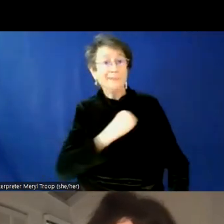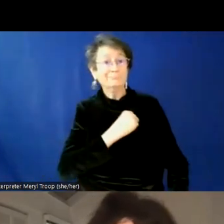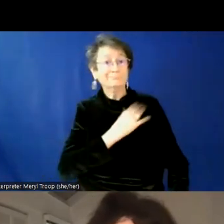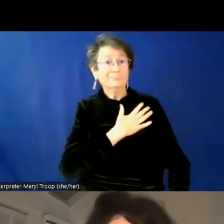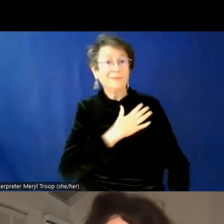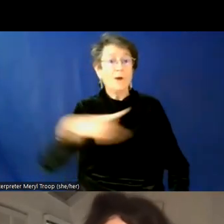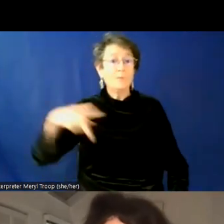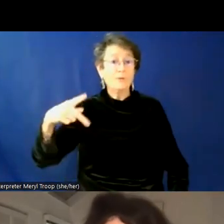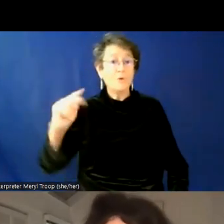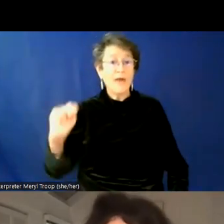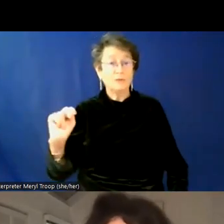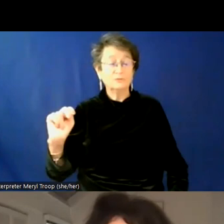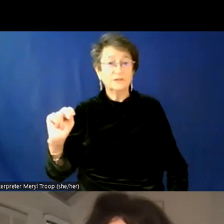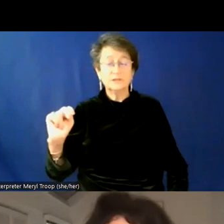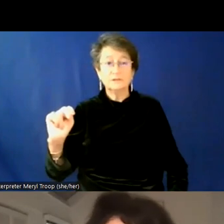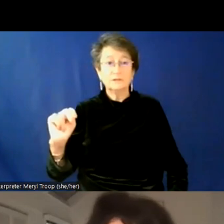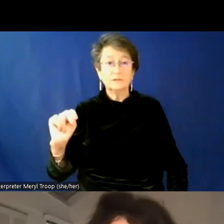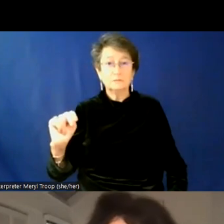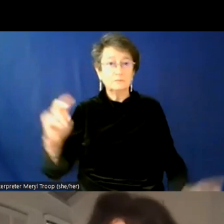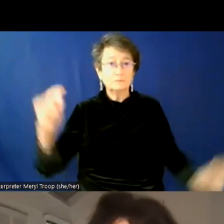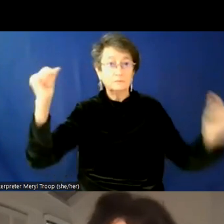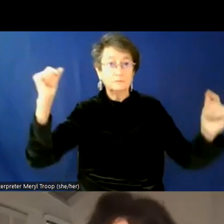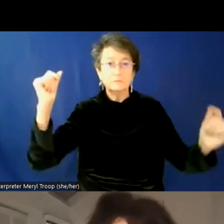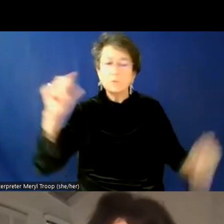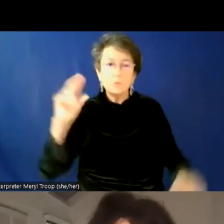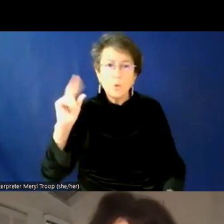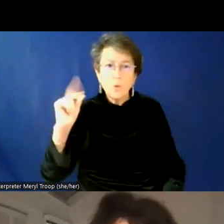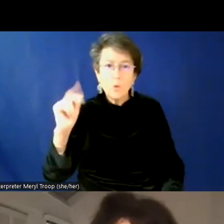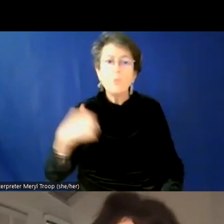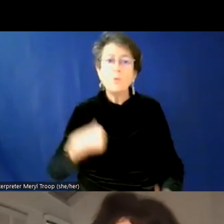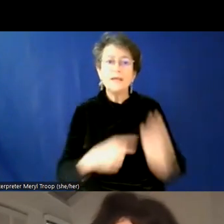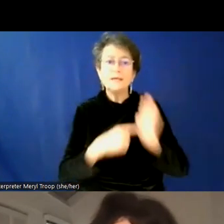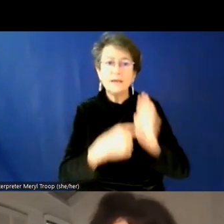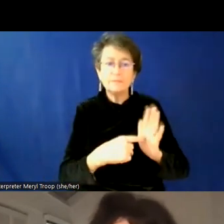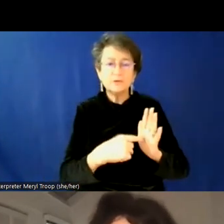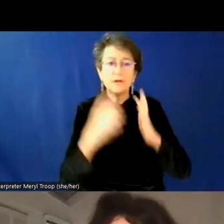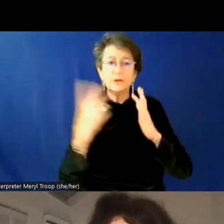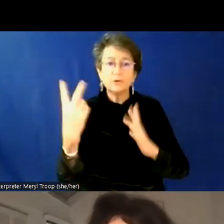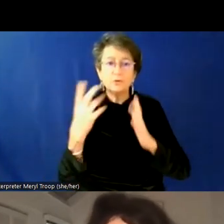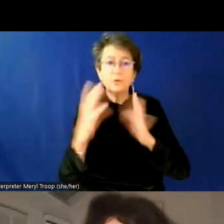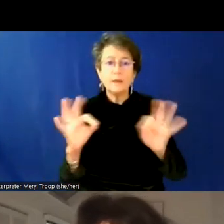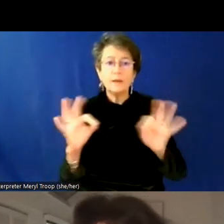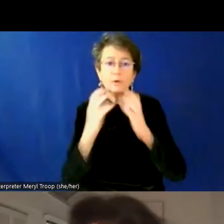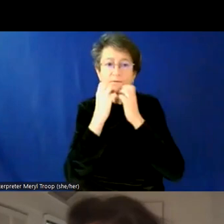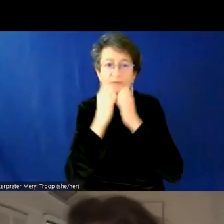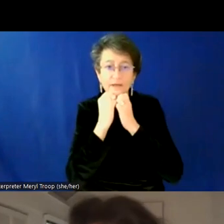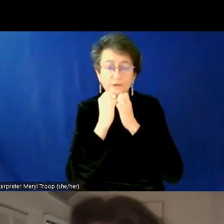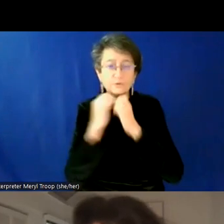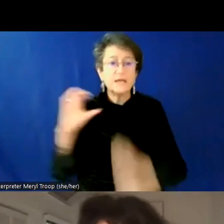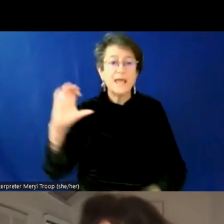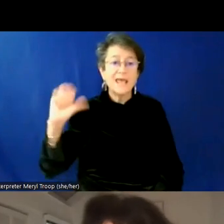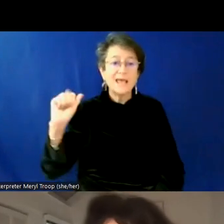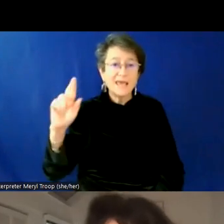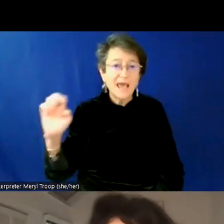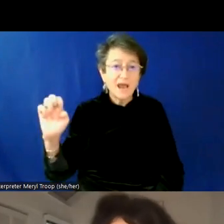cultural norm of demonstrating two important values at Hannaford, which is the value of care and respect. And we recognize that